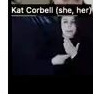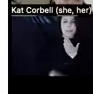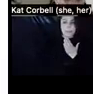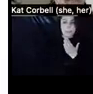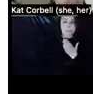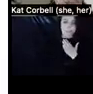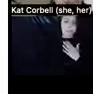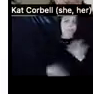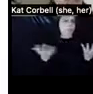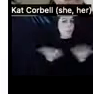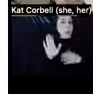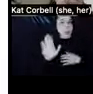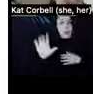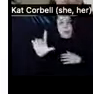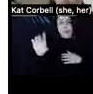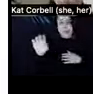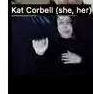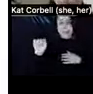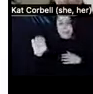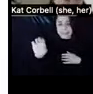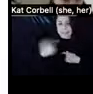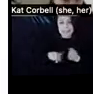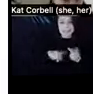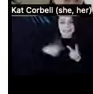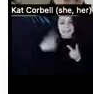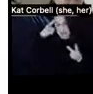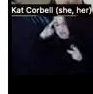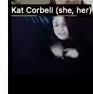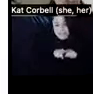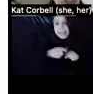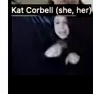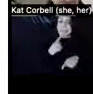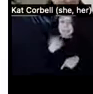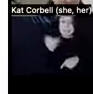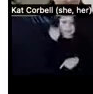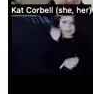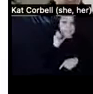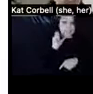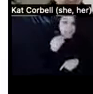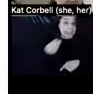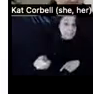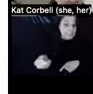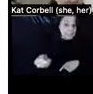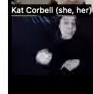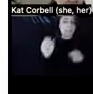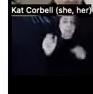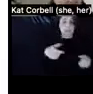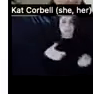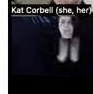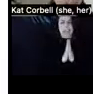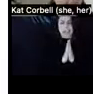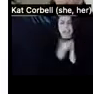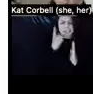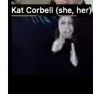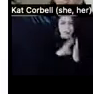like what your lease is or what your agreement is. Um, if they haven't given you a copy to keep, you can ask for a copy and that should say on